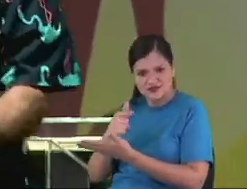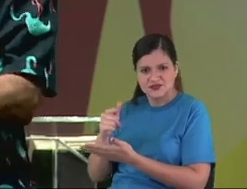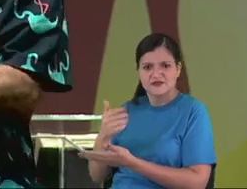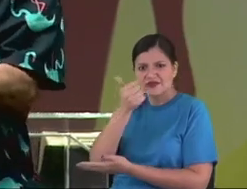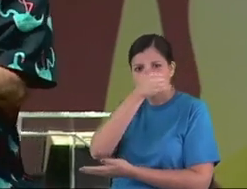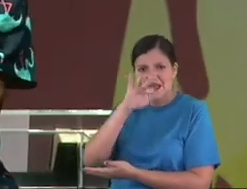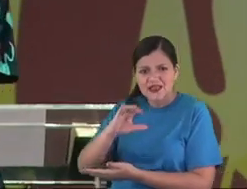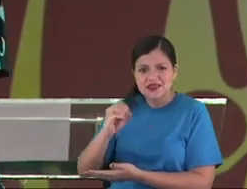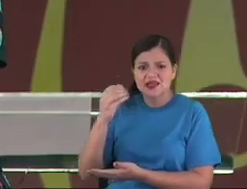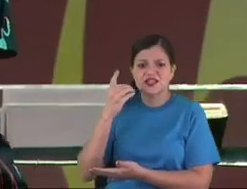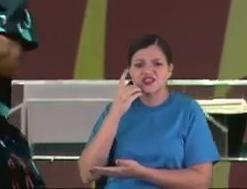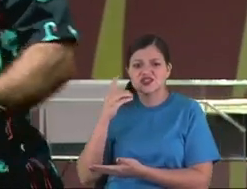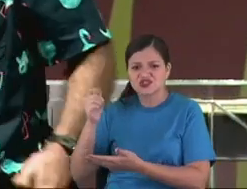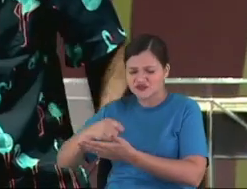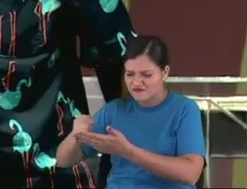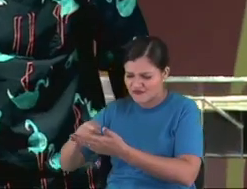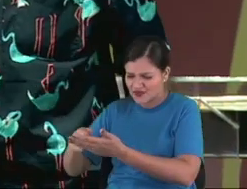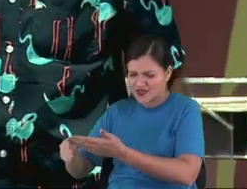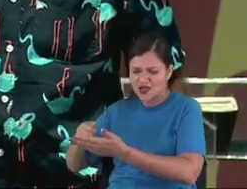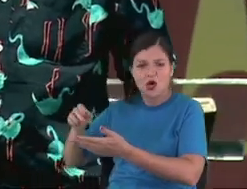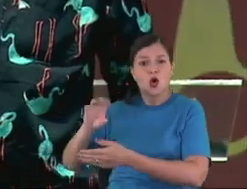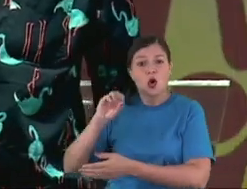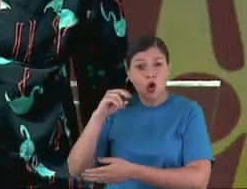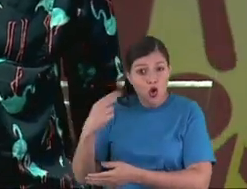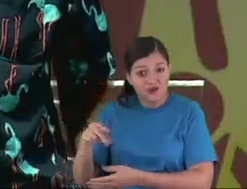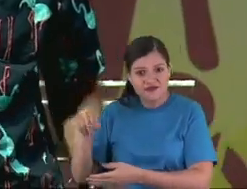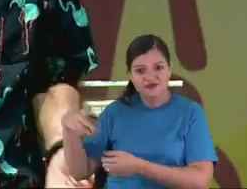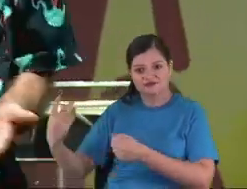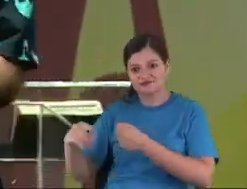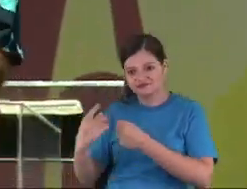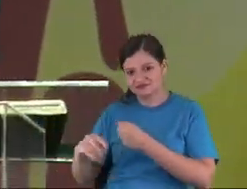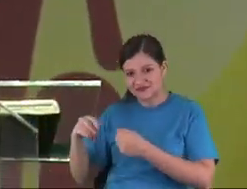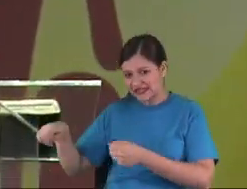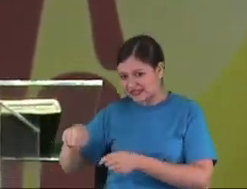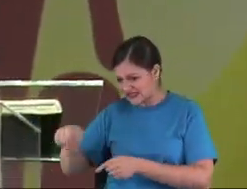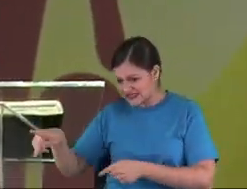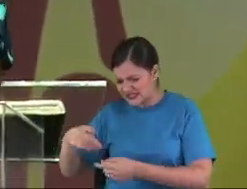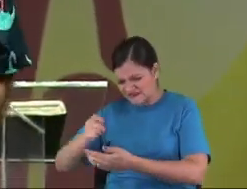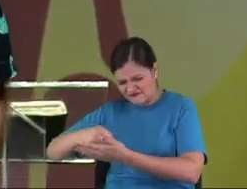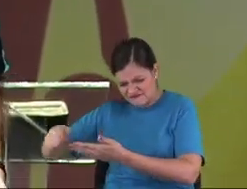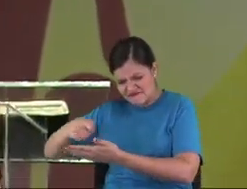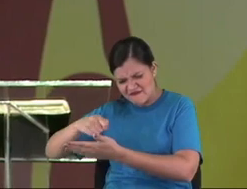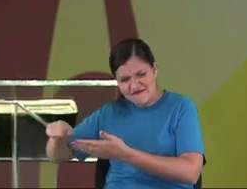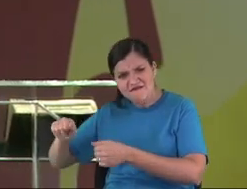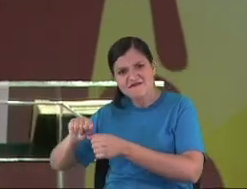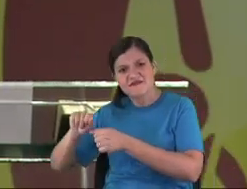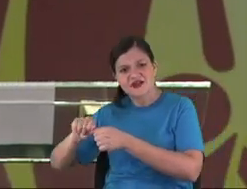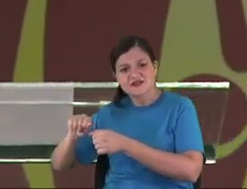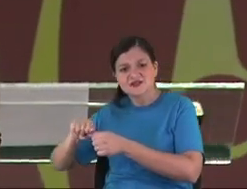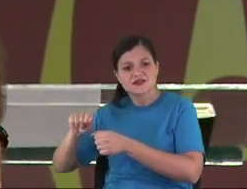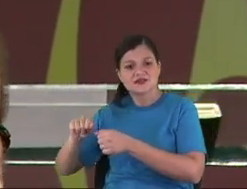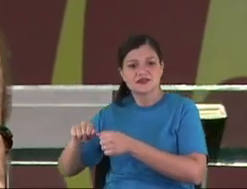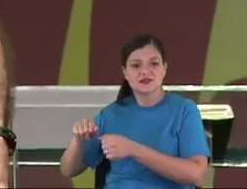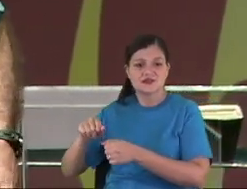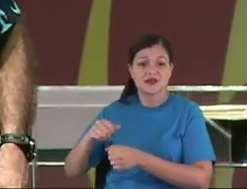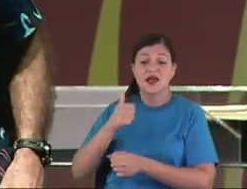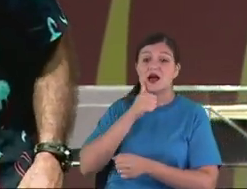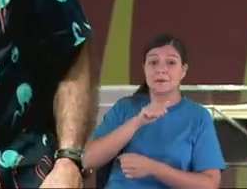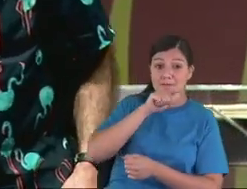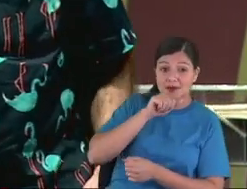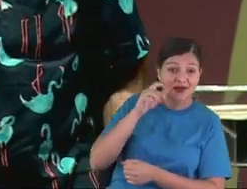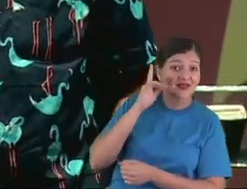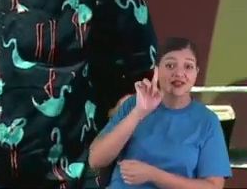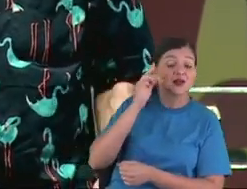resume of this book. If you don't read this book, you'll be hit, I'll hit you. But she